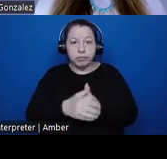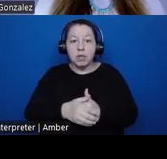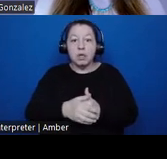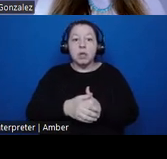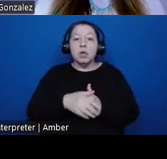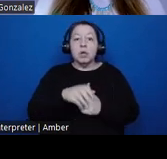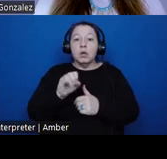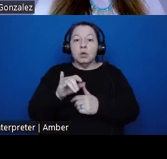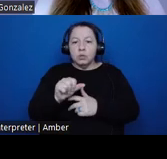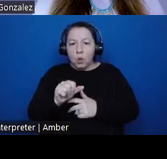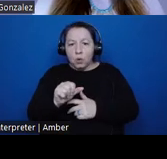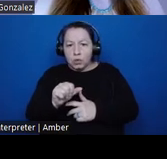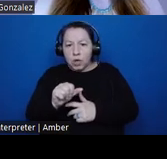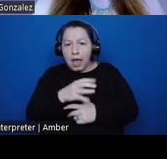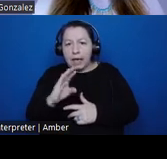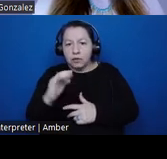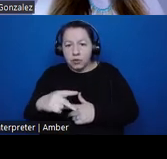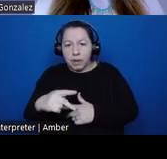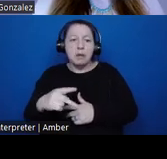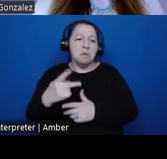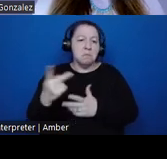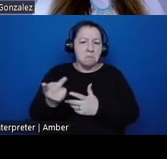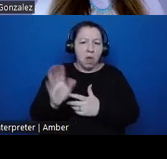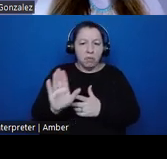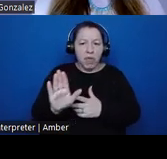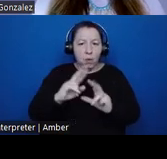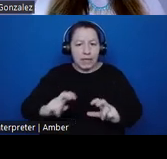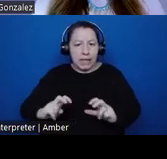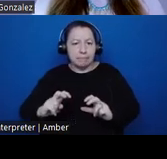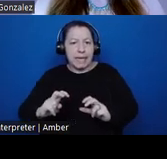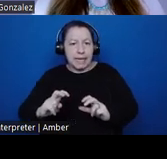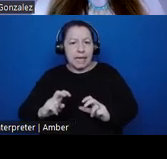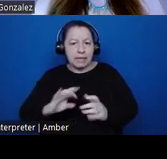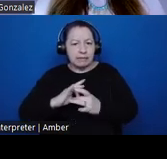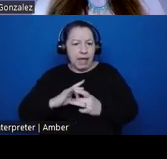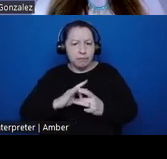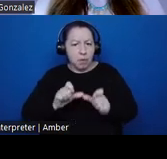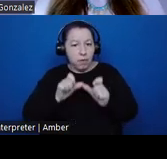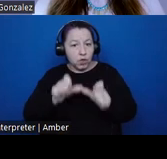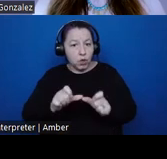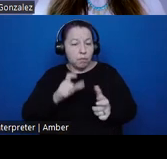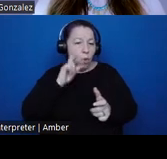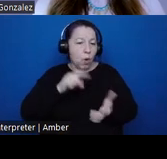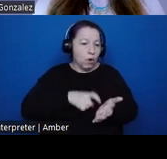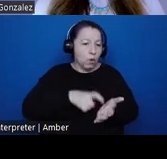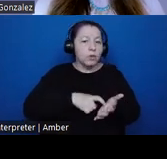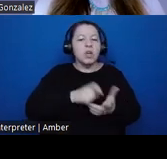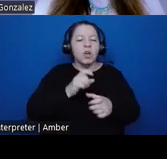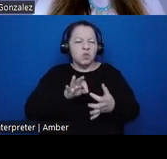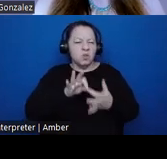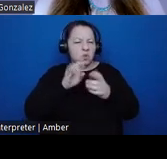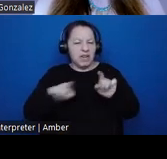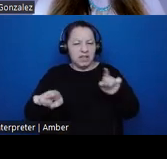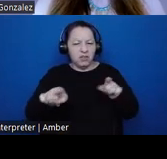and Chip Colwell's assessments of the collaborative continuum in archaeology make a useful distinction between collaboration as mere